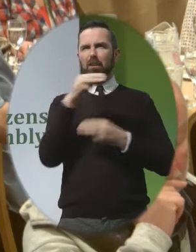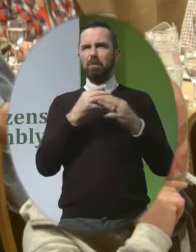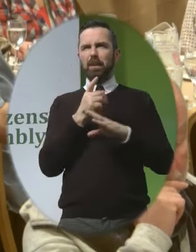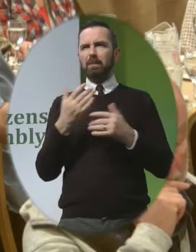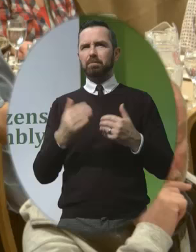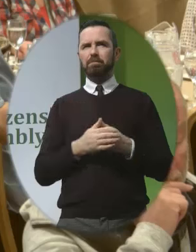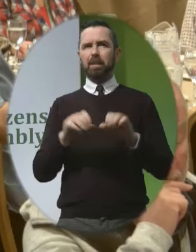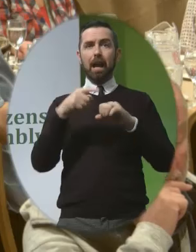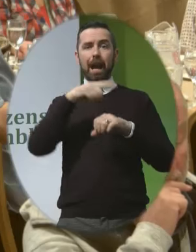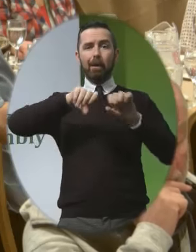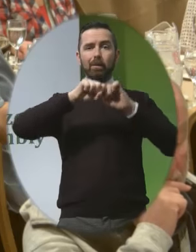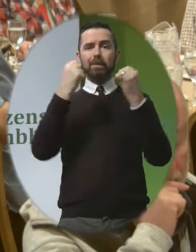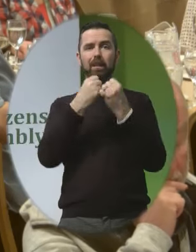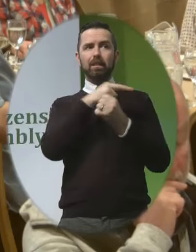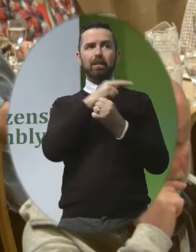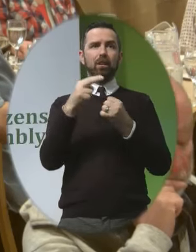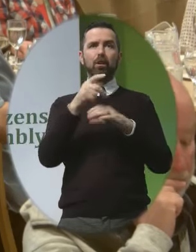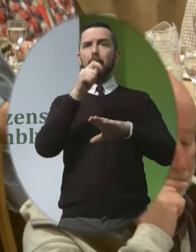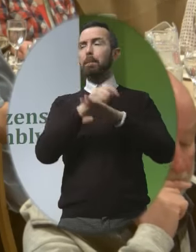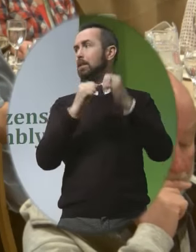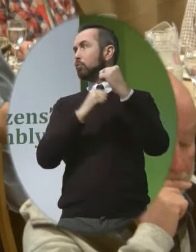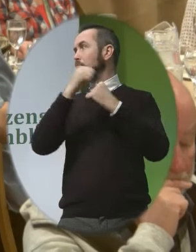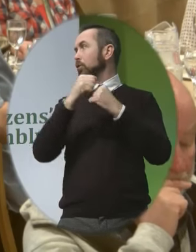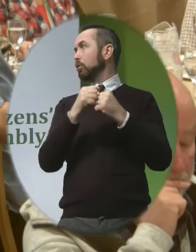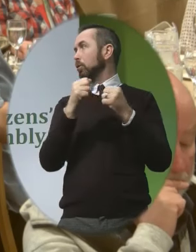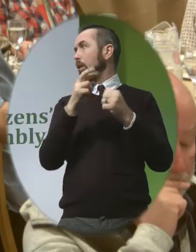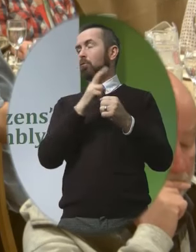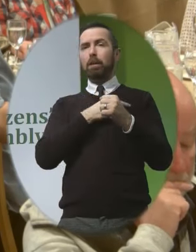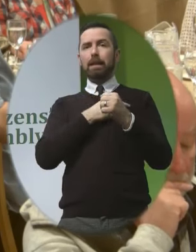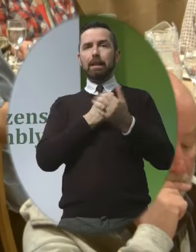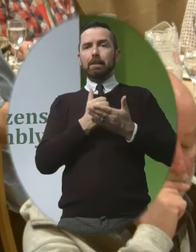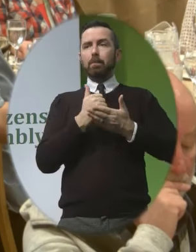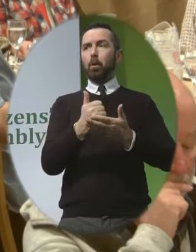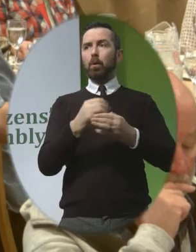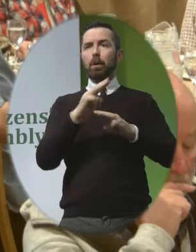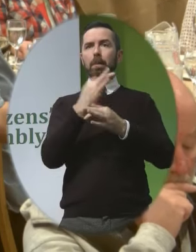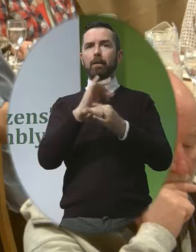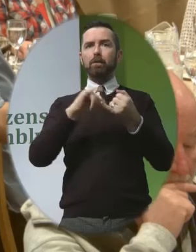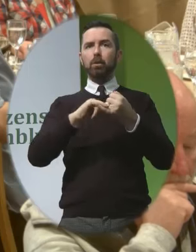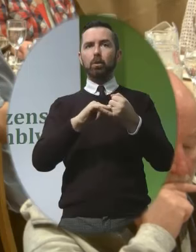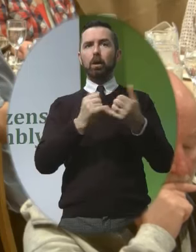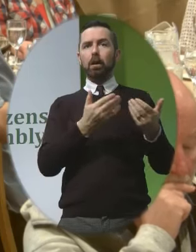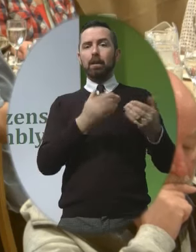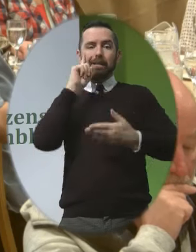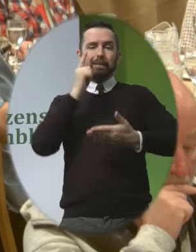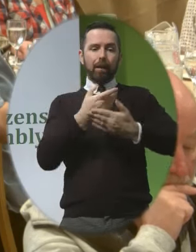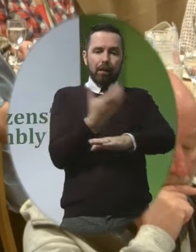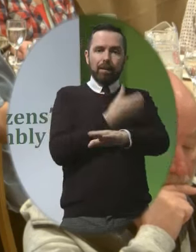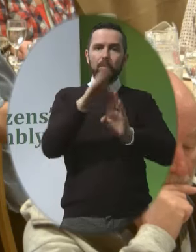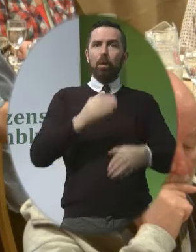society Is not really structured to properly support the parents Who bring those children into the world And I think that's